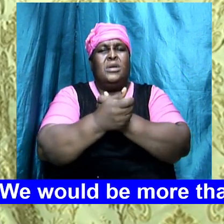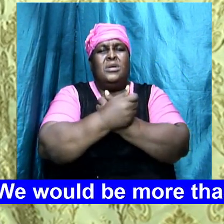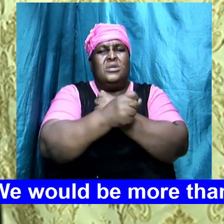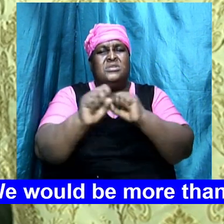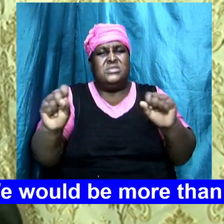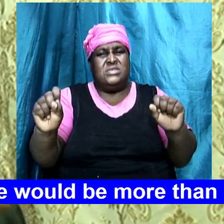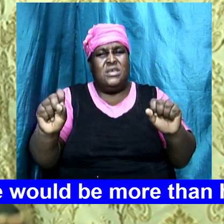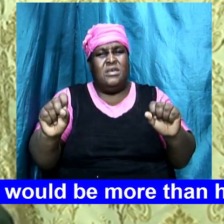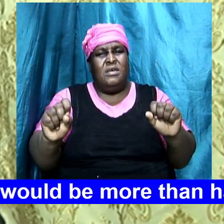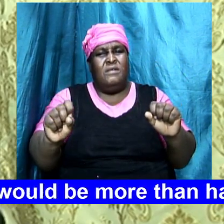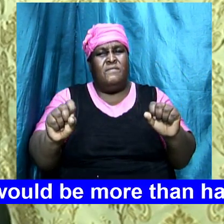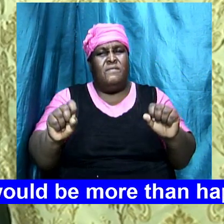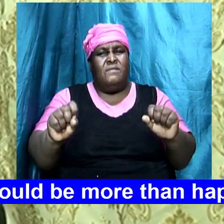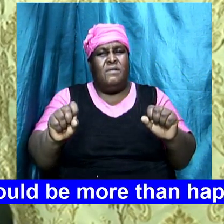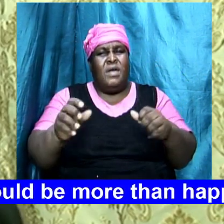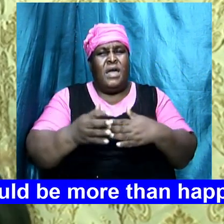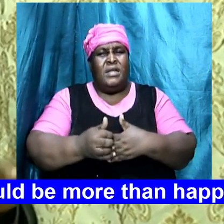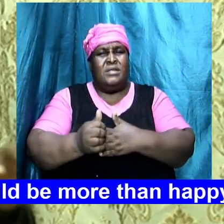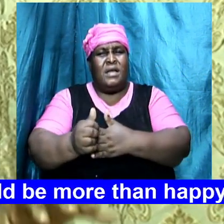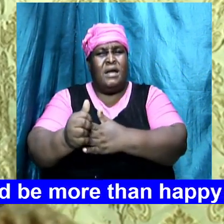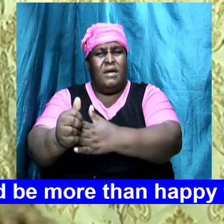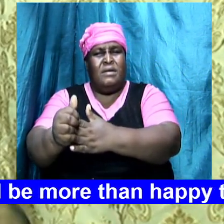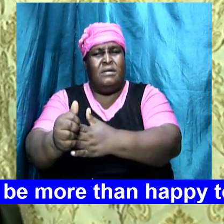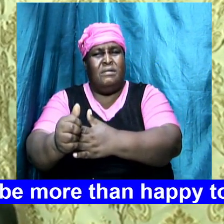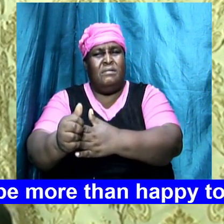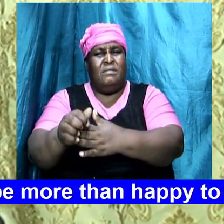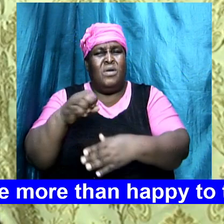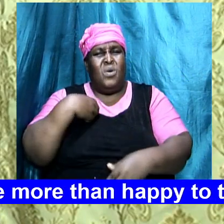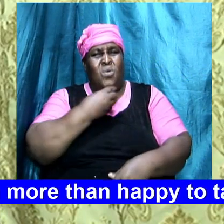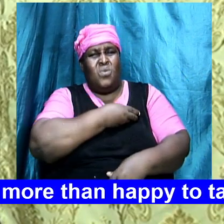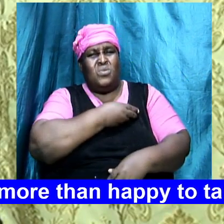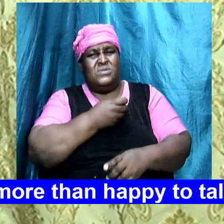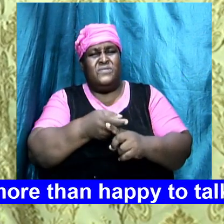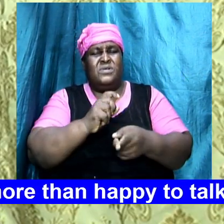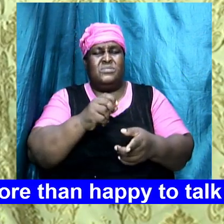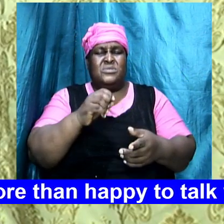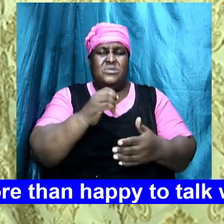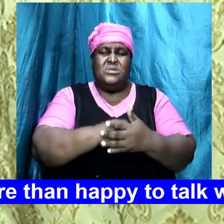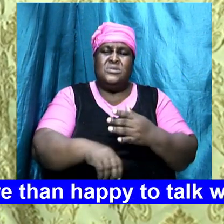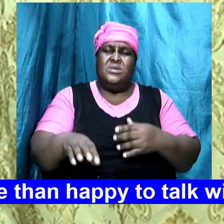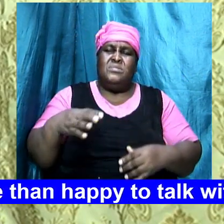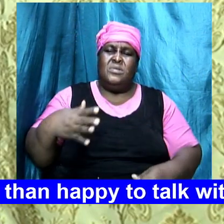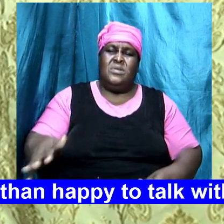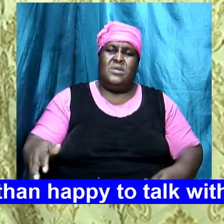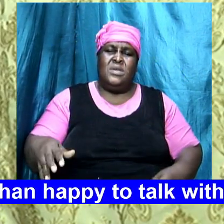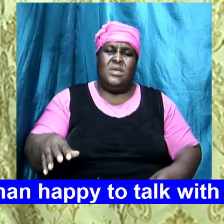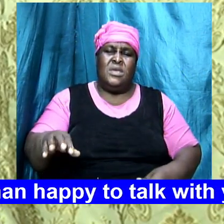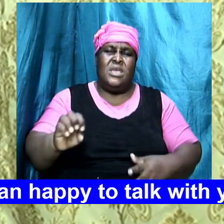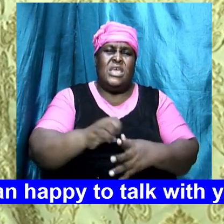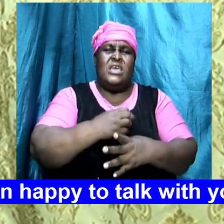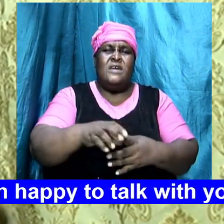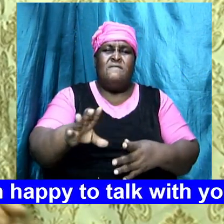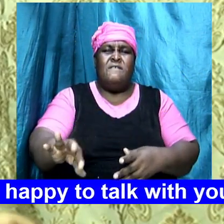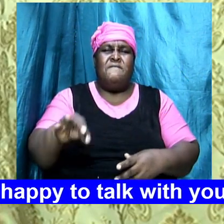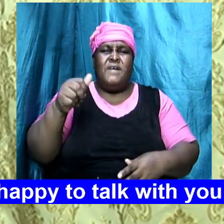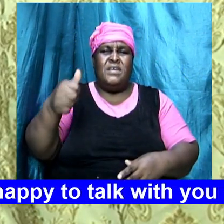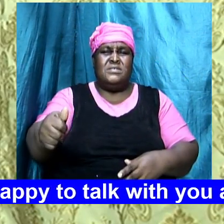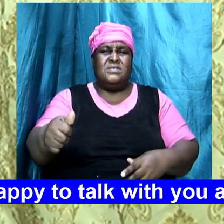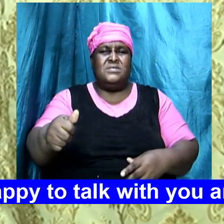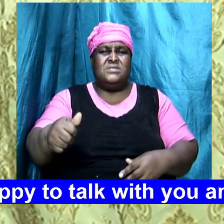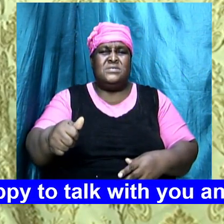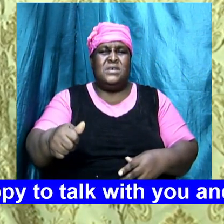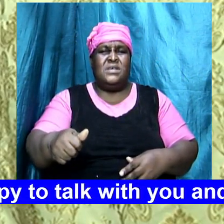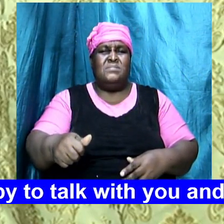it come to steer us from some things even if we find ourselves slipping and slowly getting involved